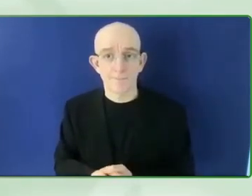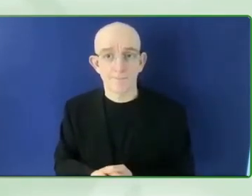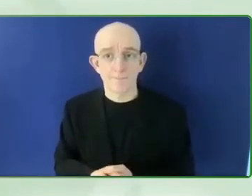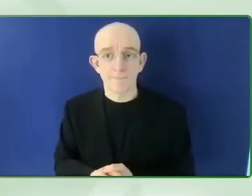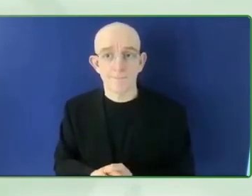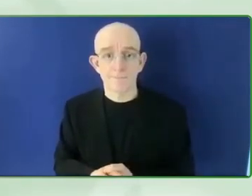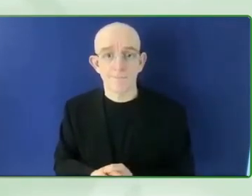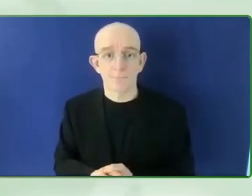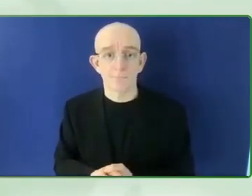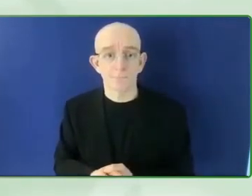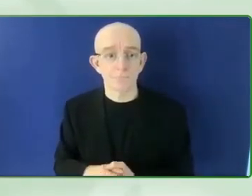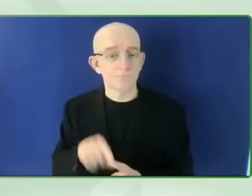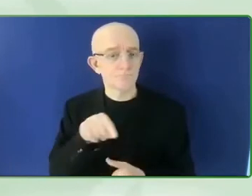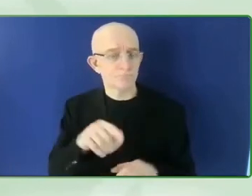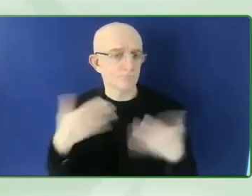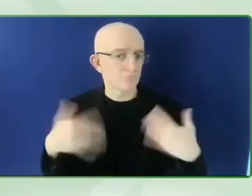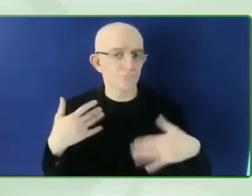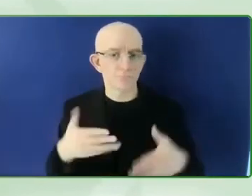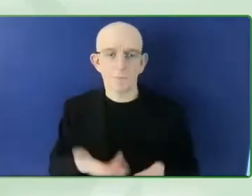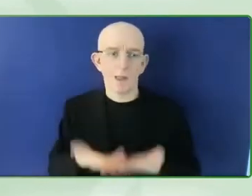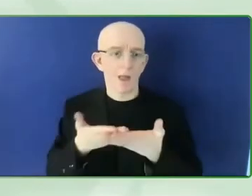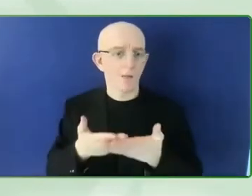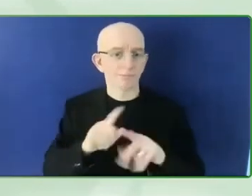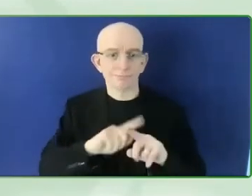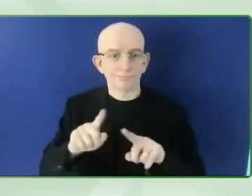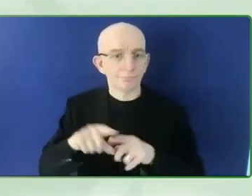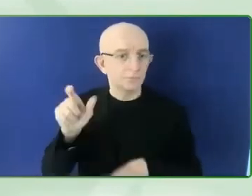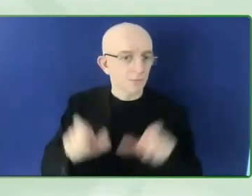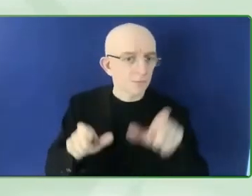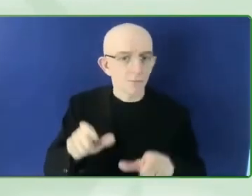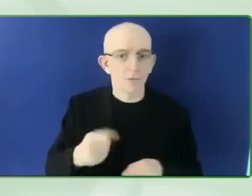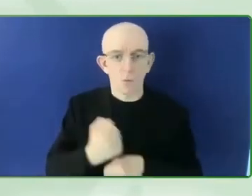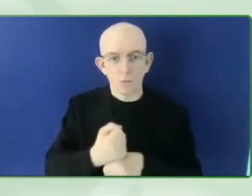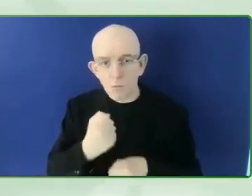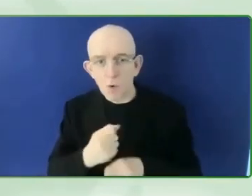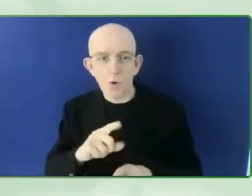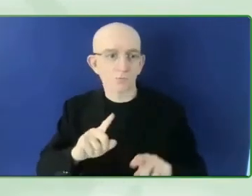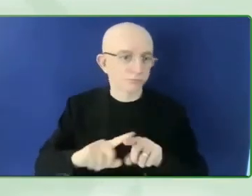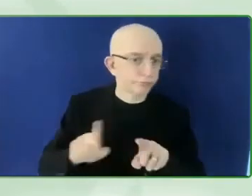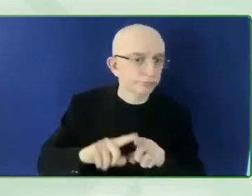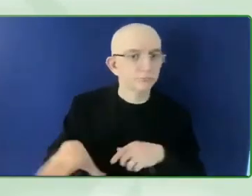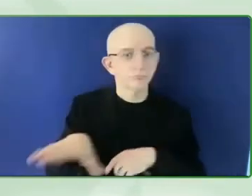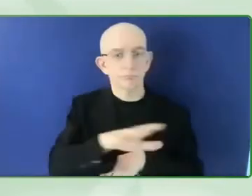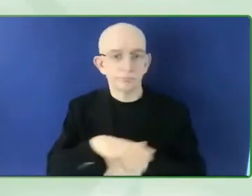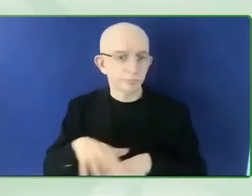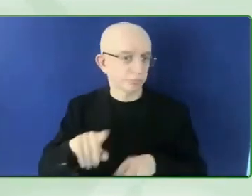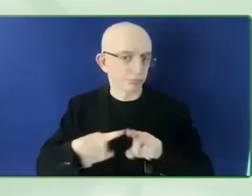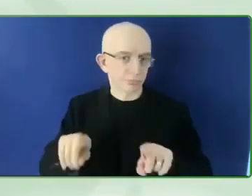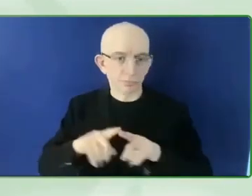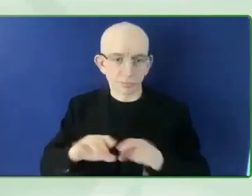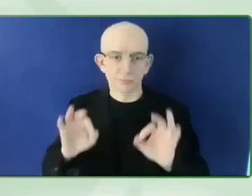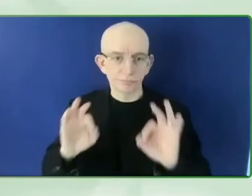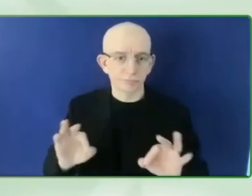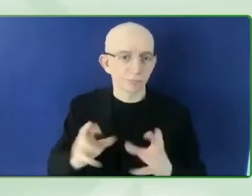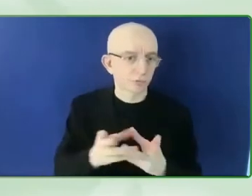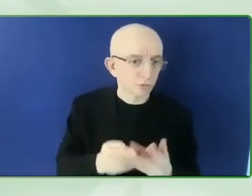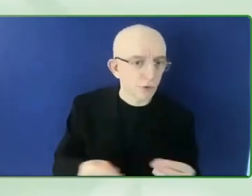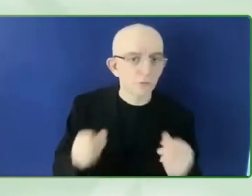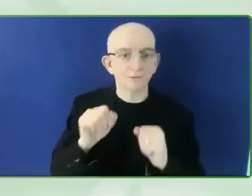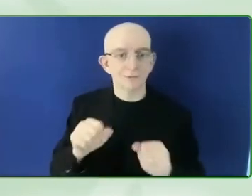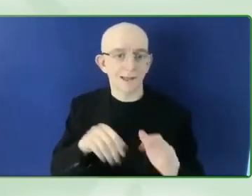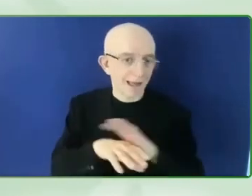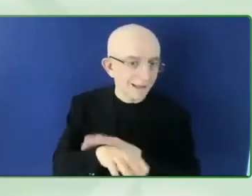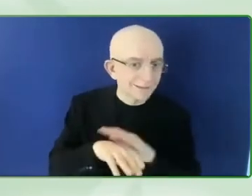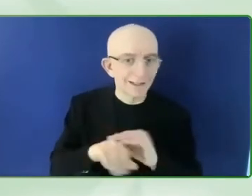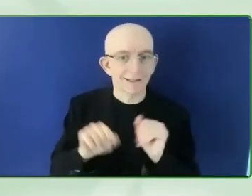I really want to thank you all for being with us, both of you, and to your entire teams for the tremendous work that you are doing. We are